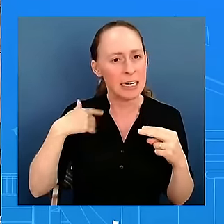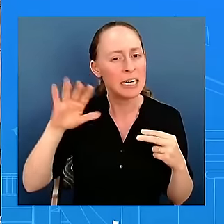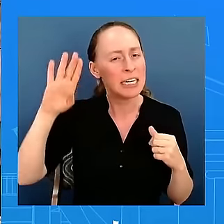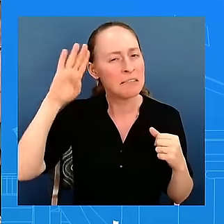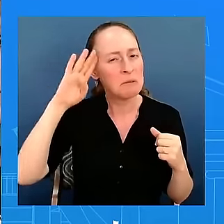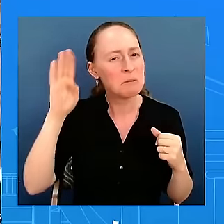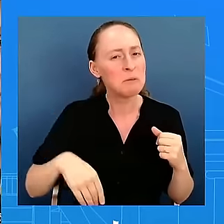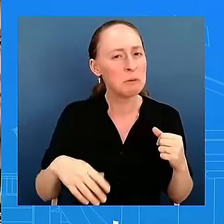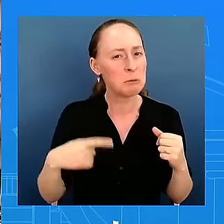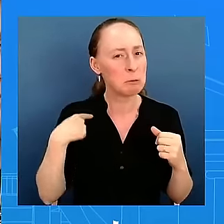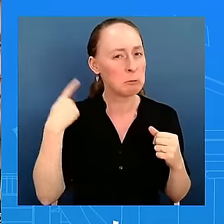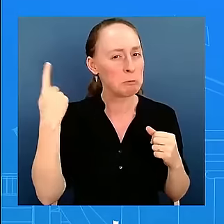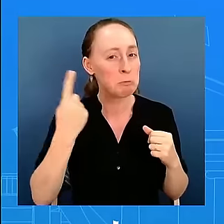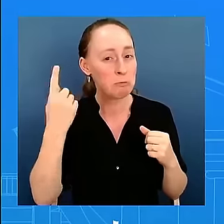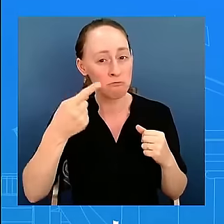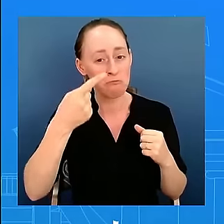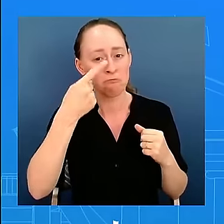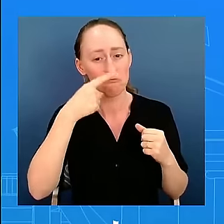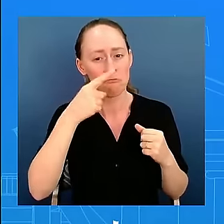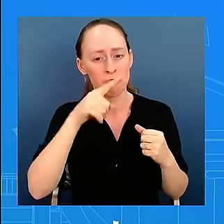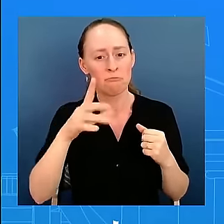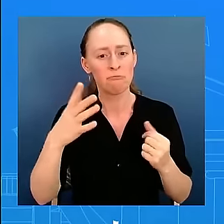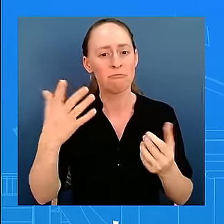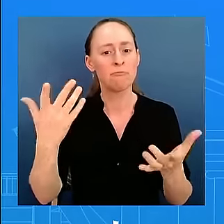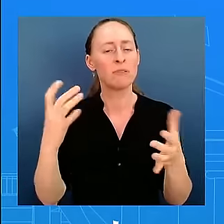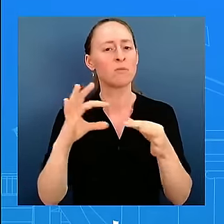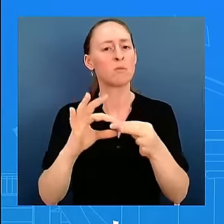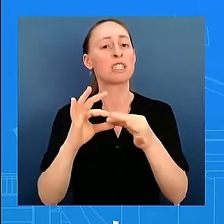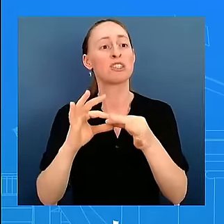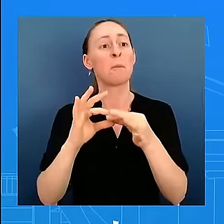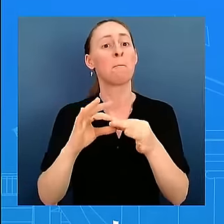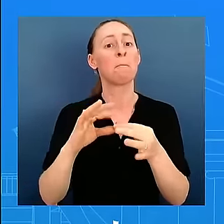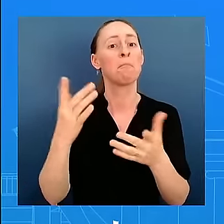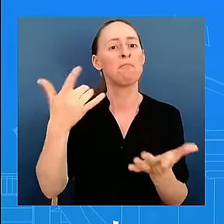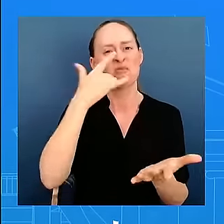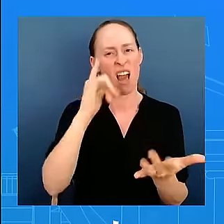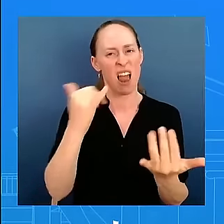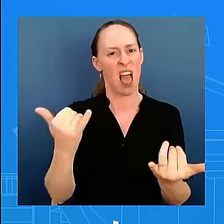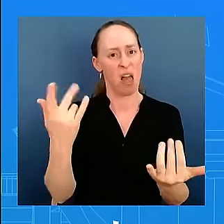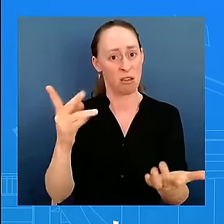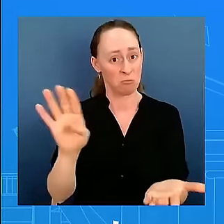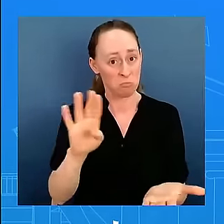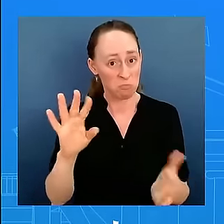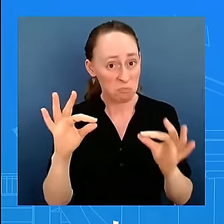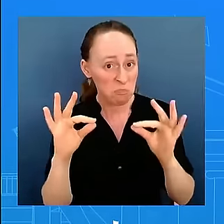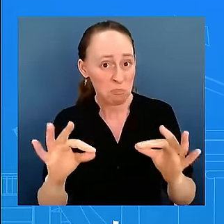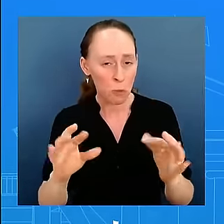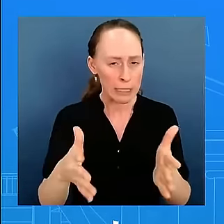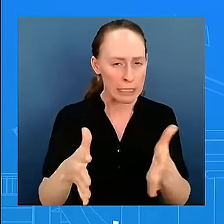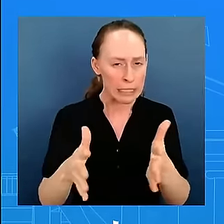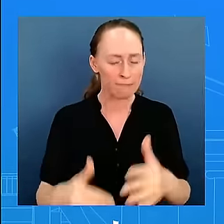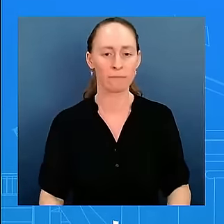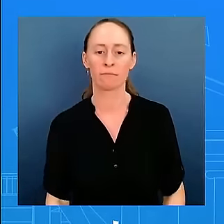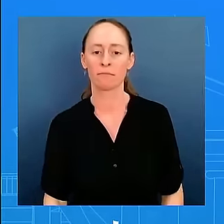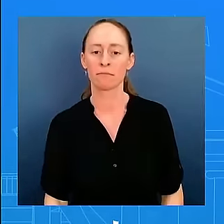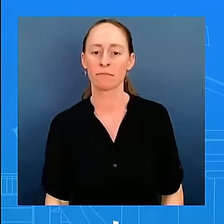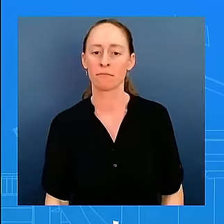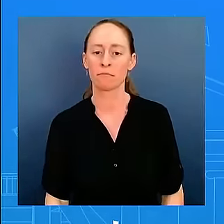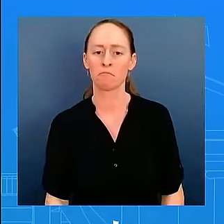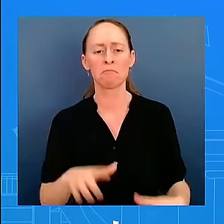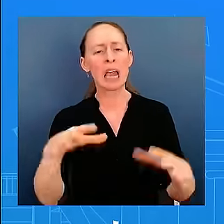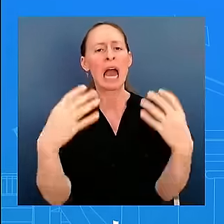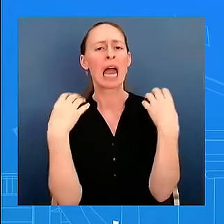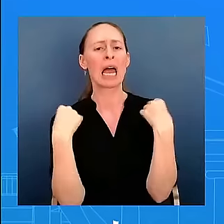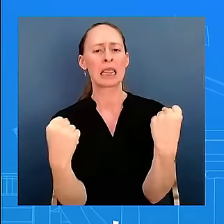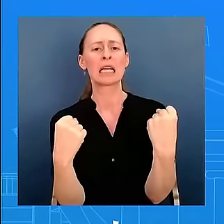right now? It's a healthy relationship and by healthy I mean they're not going to agree on everything. They haven't. They haven't,